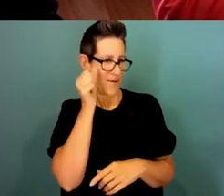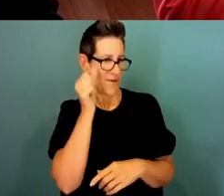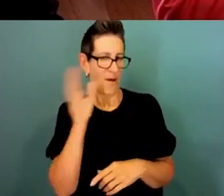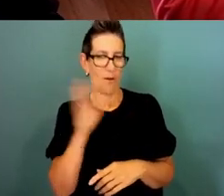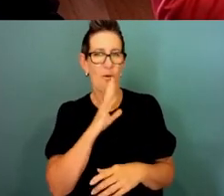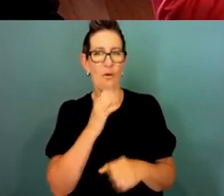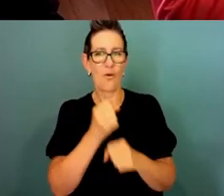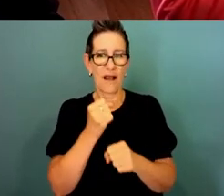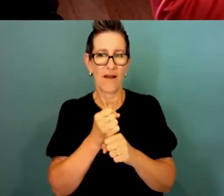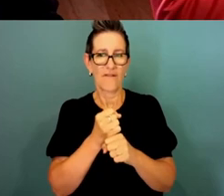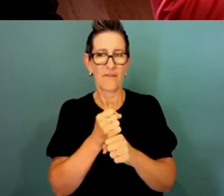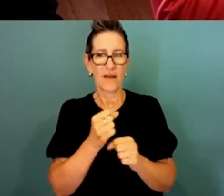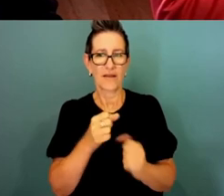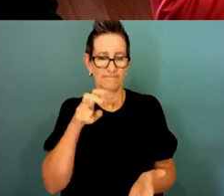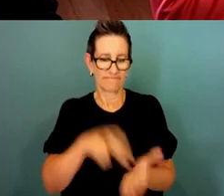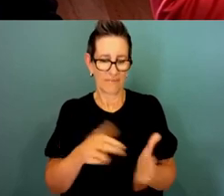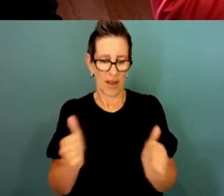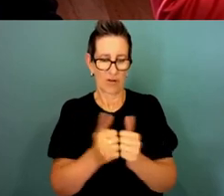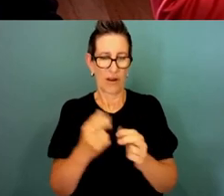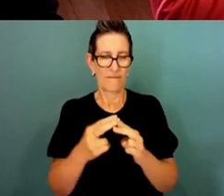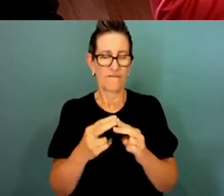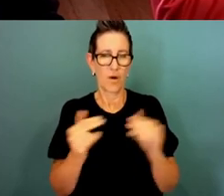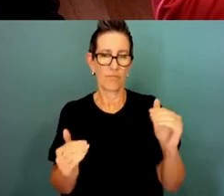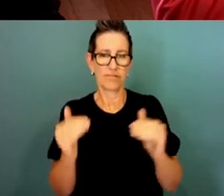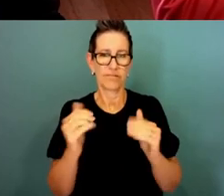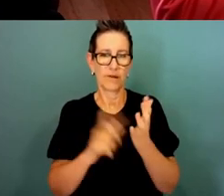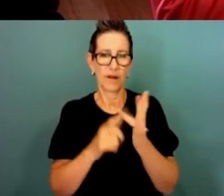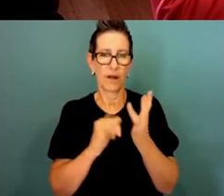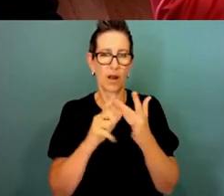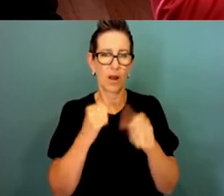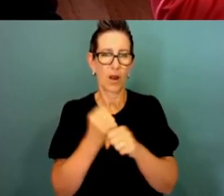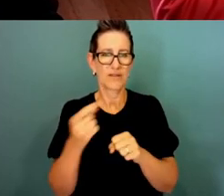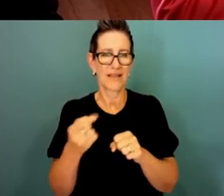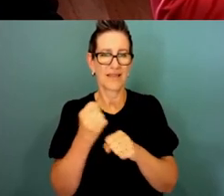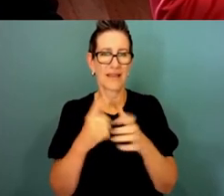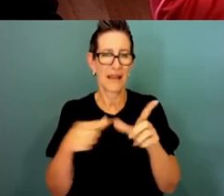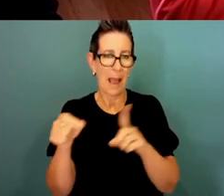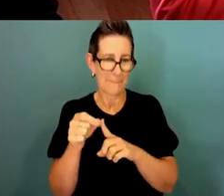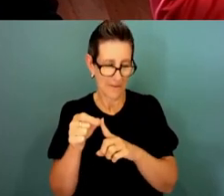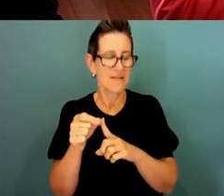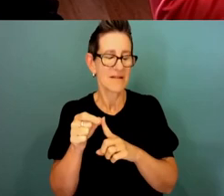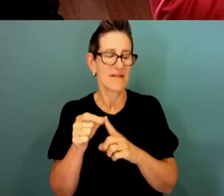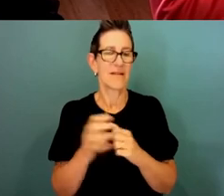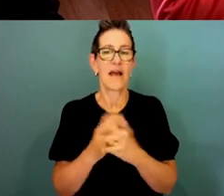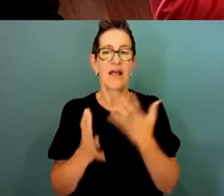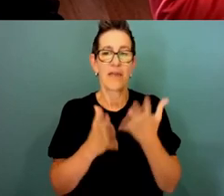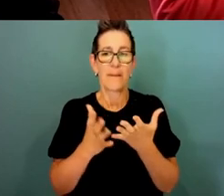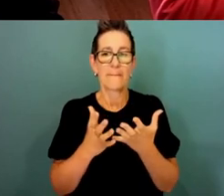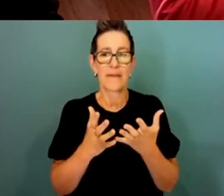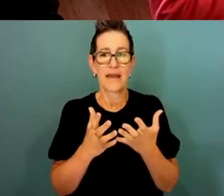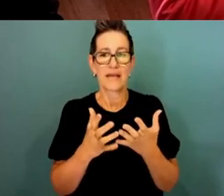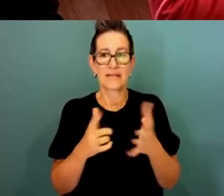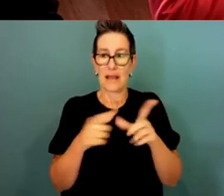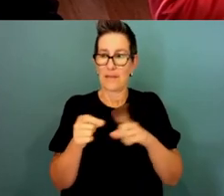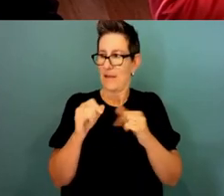signed up to the Closing the Gap National Partnership Agreement and that means that as a sector we've got a lot of work to do